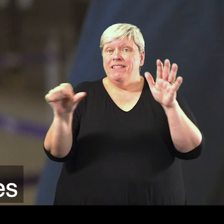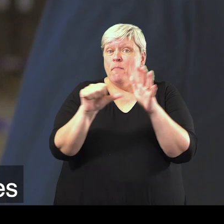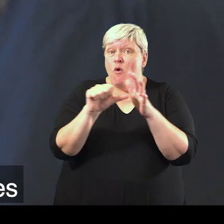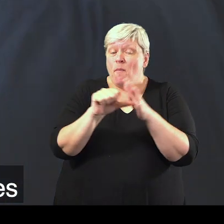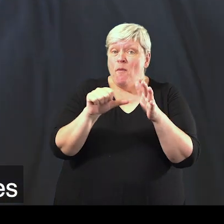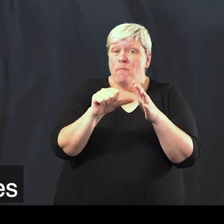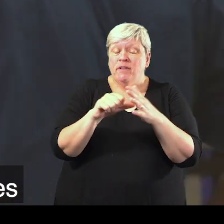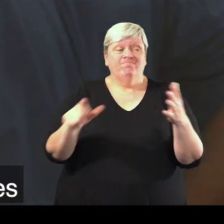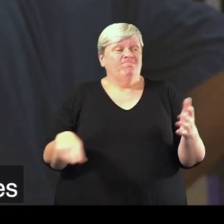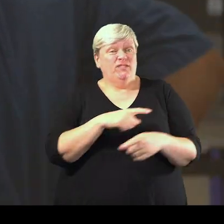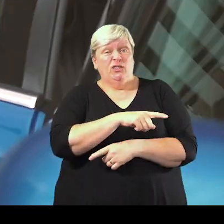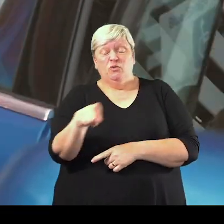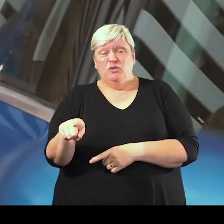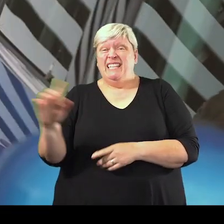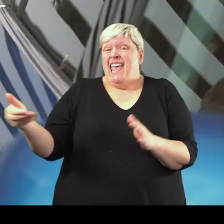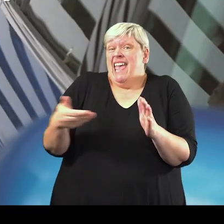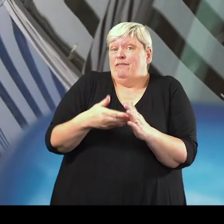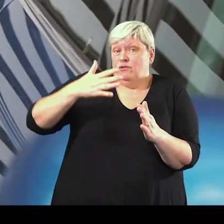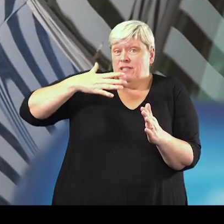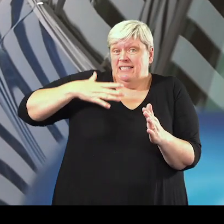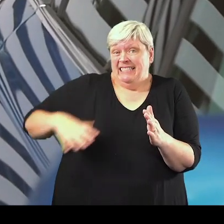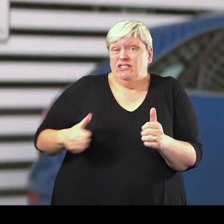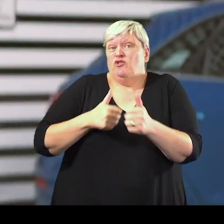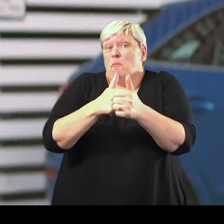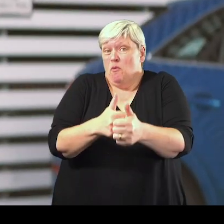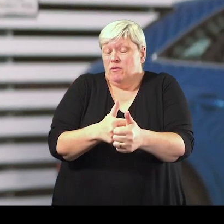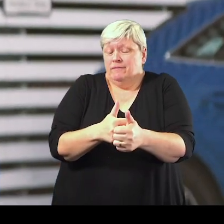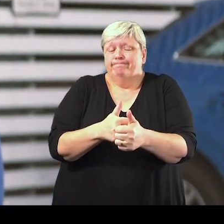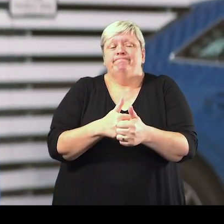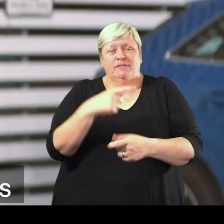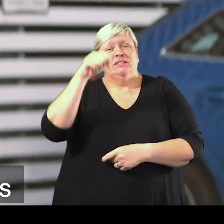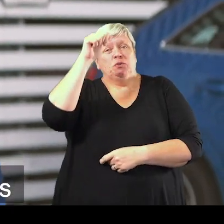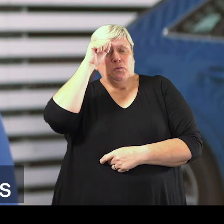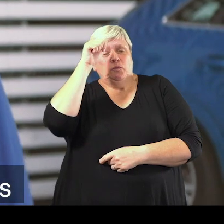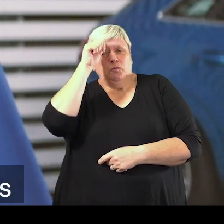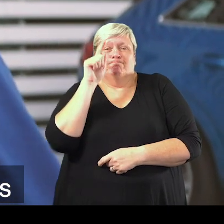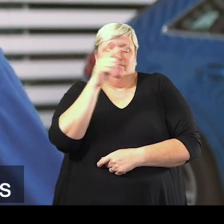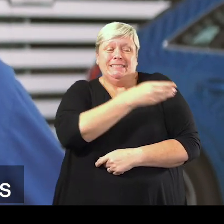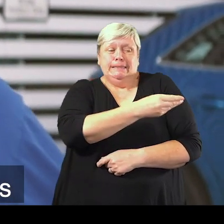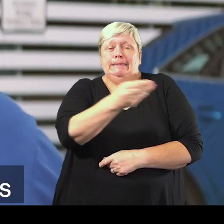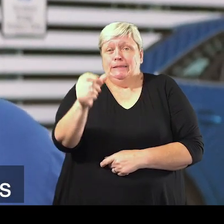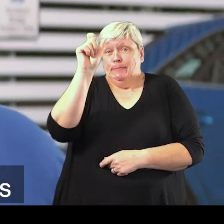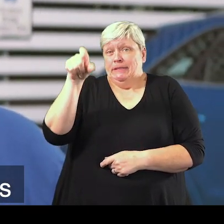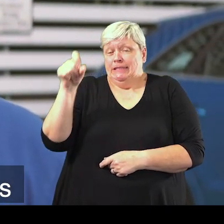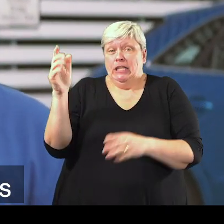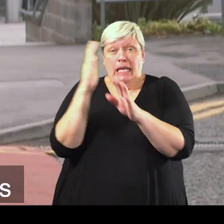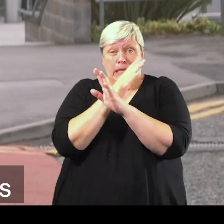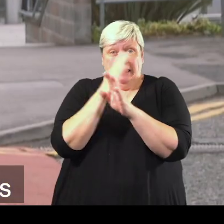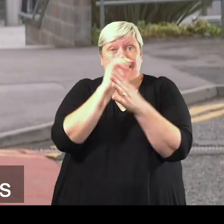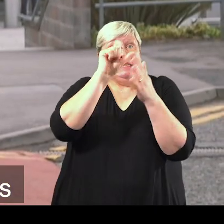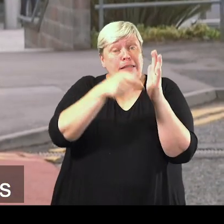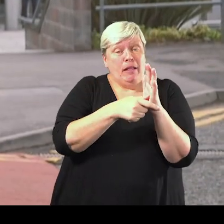passengers with mobility issues or those with additional support needs. We are aware some passengers have